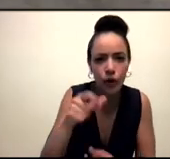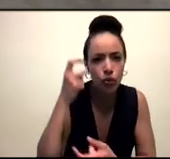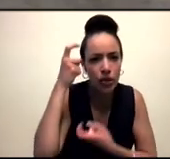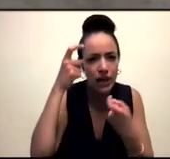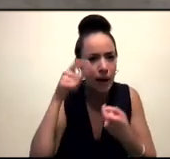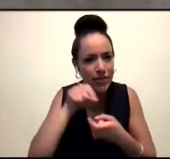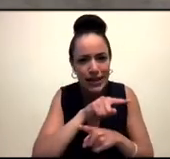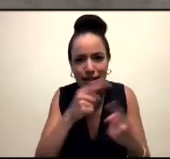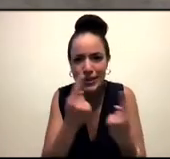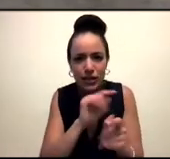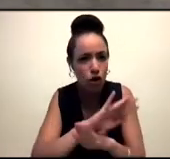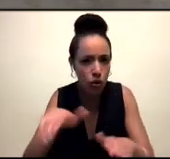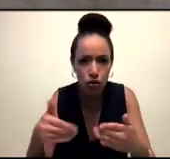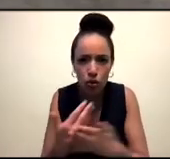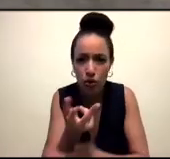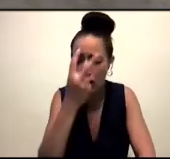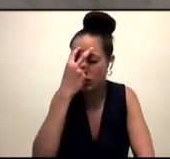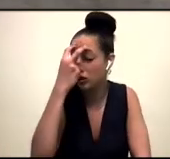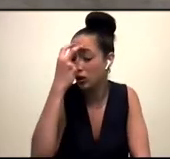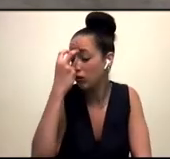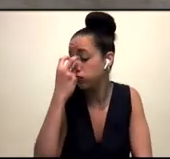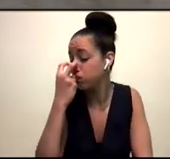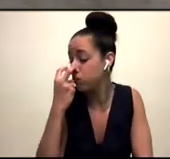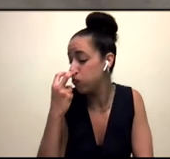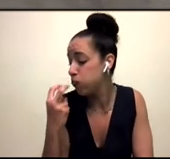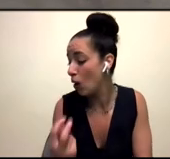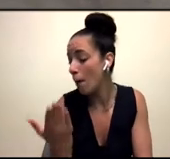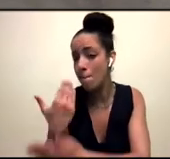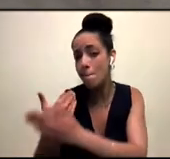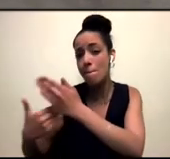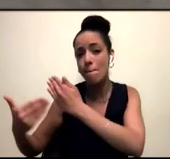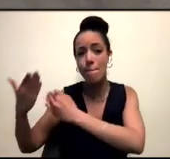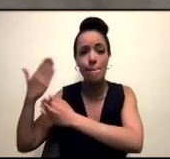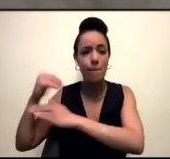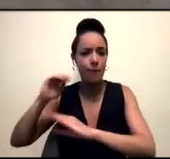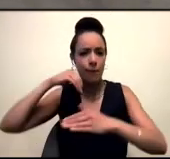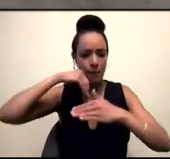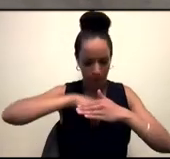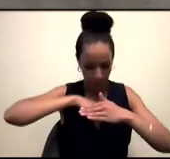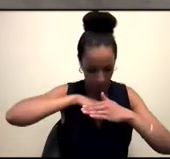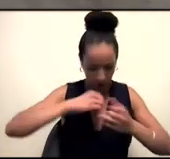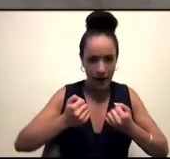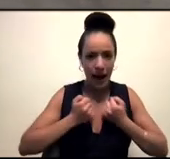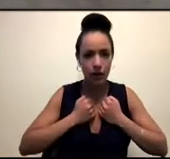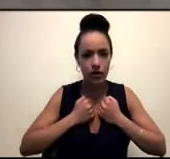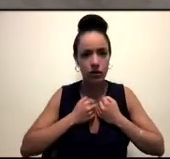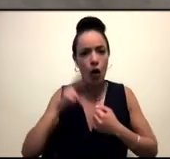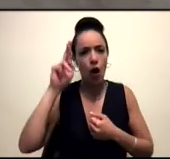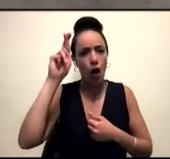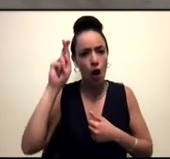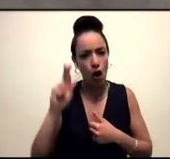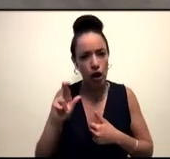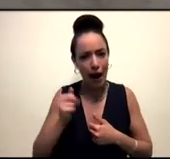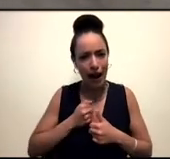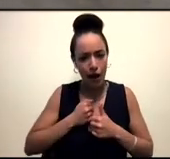they're ancient, they're older than us. And just to Zane's point, honoring our ancestors is necessary to honor the